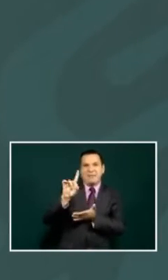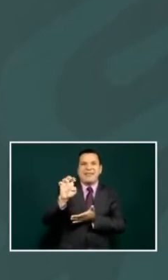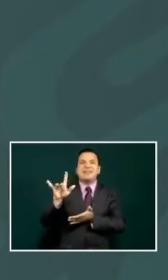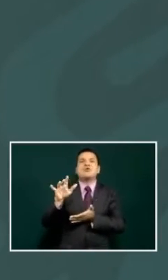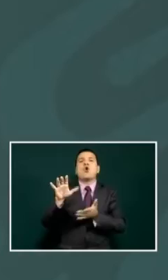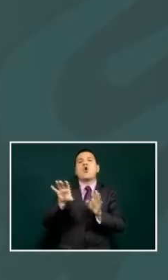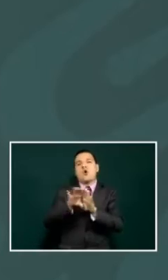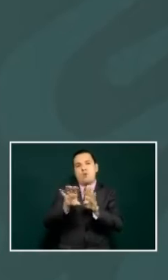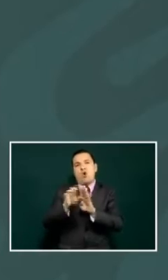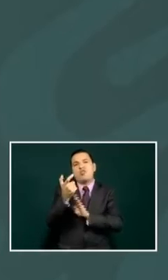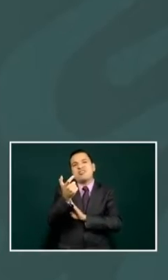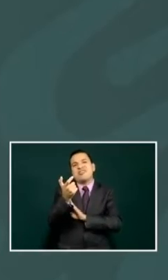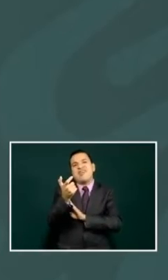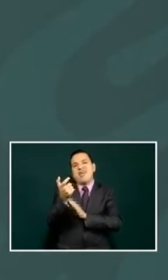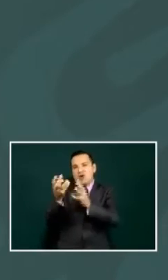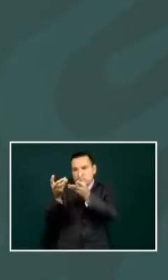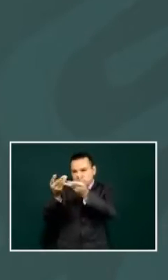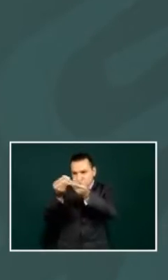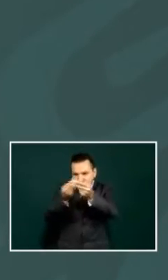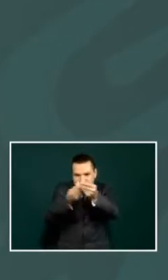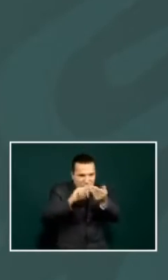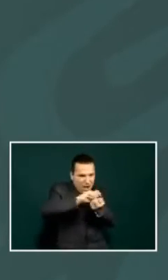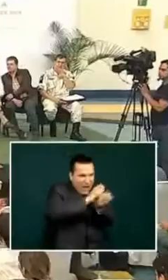grime like laundering